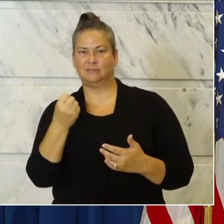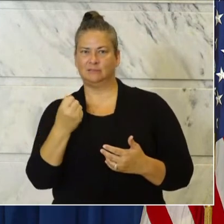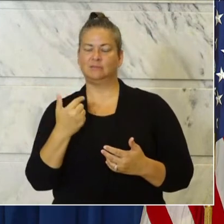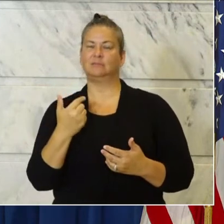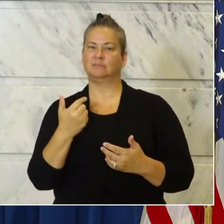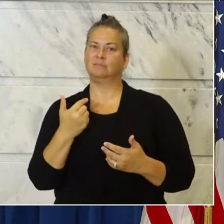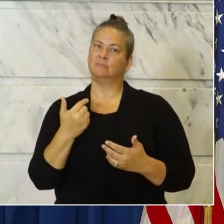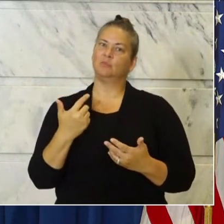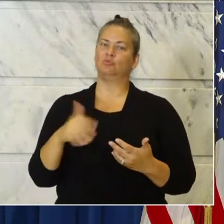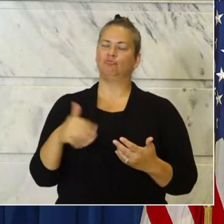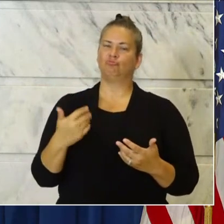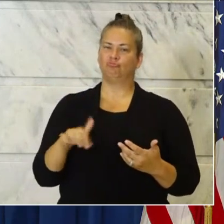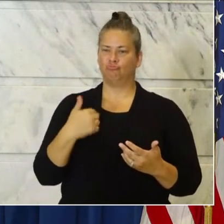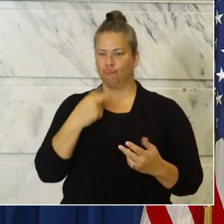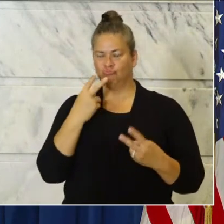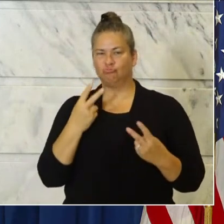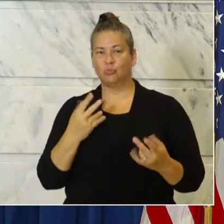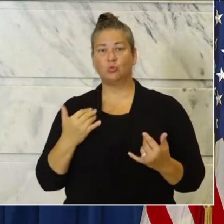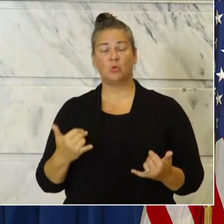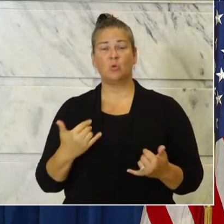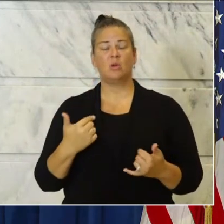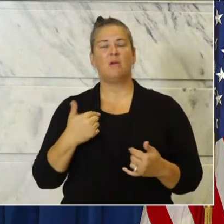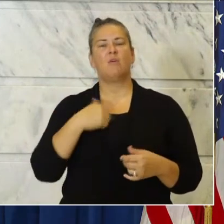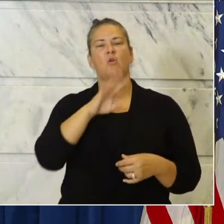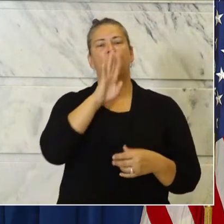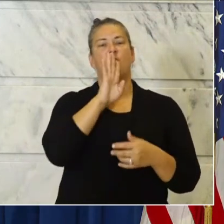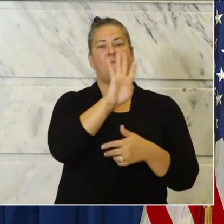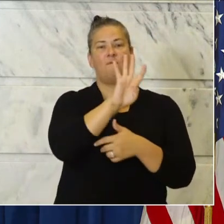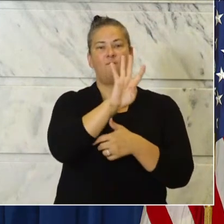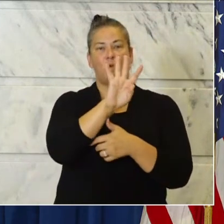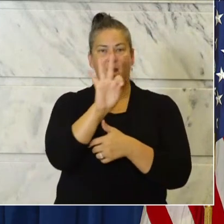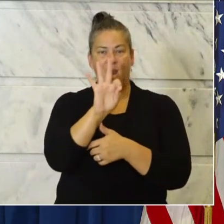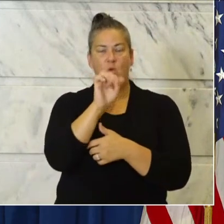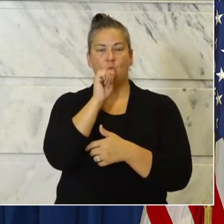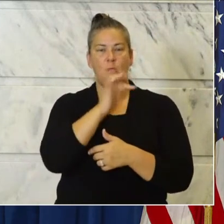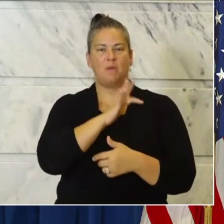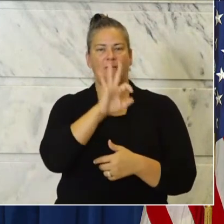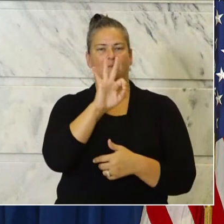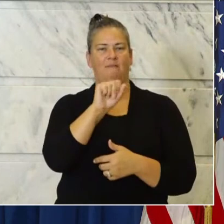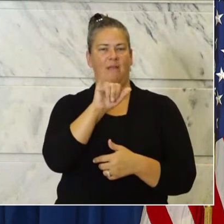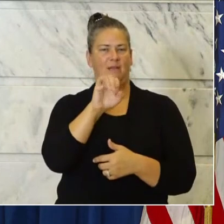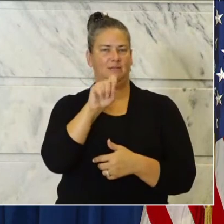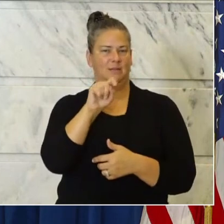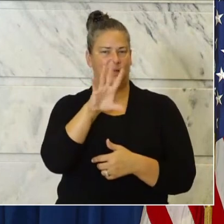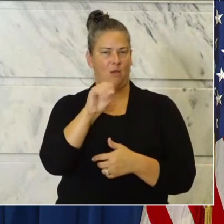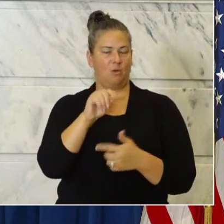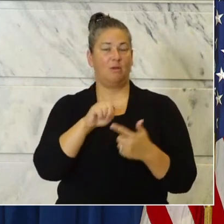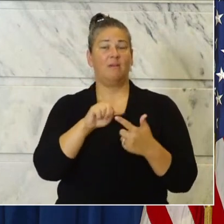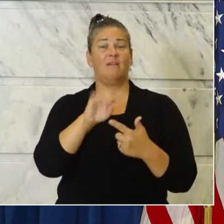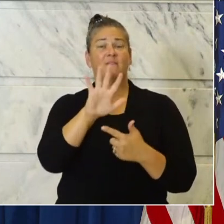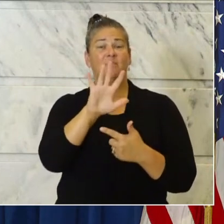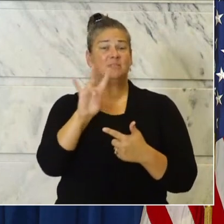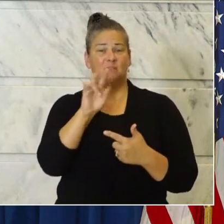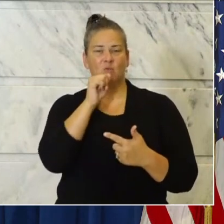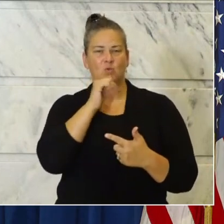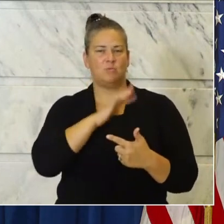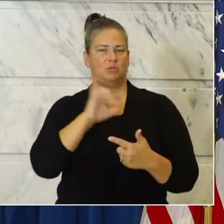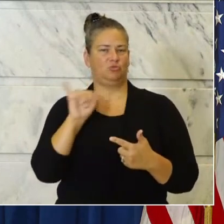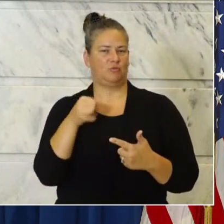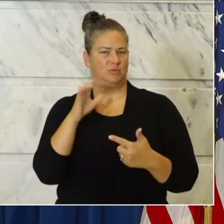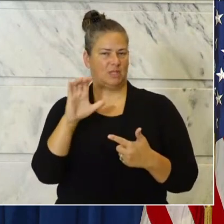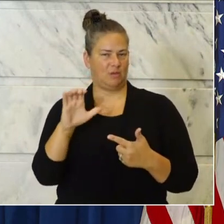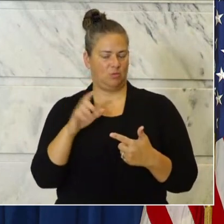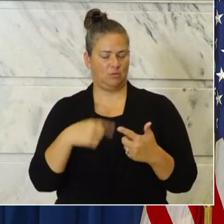significantly. Today we've lost a 49 year old woman from Fayette County, 57 year old woman from Jefferson